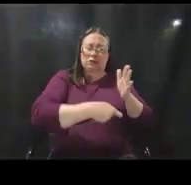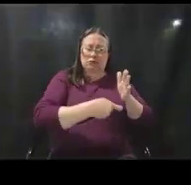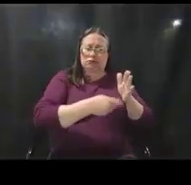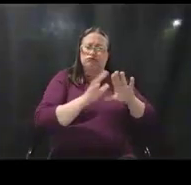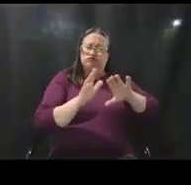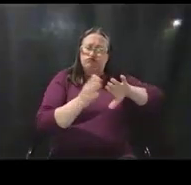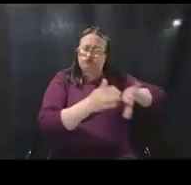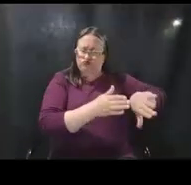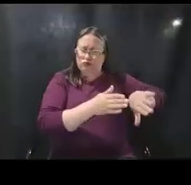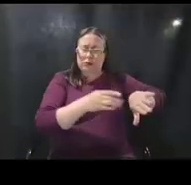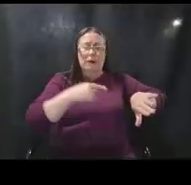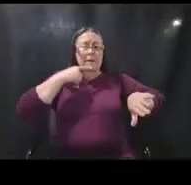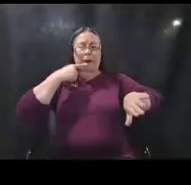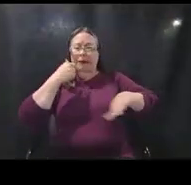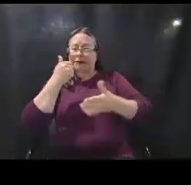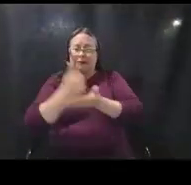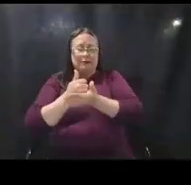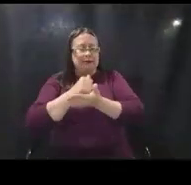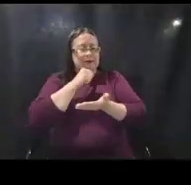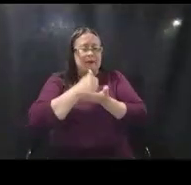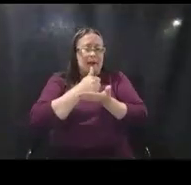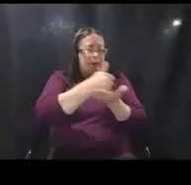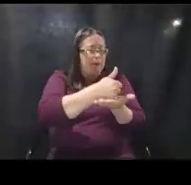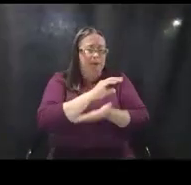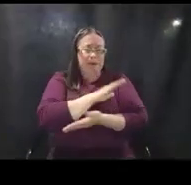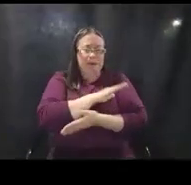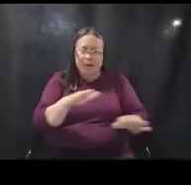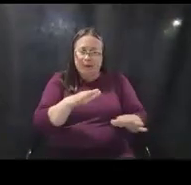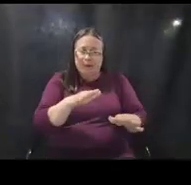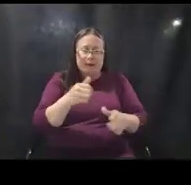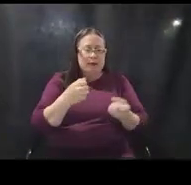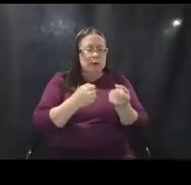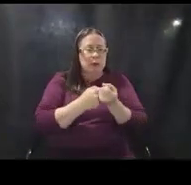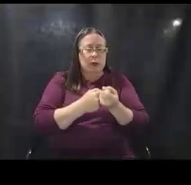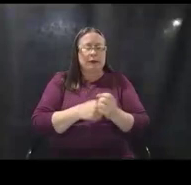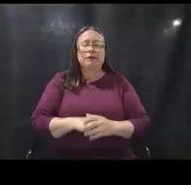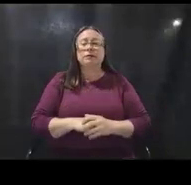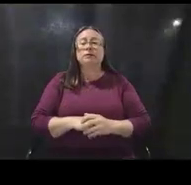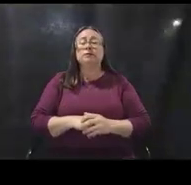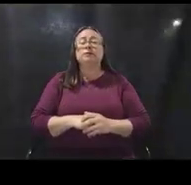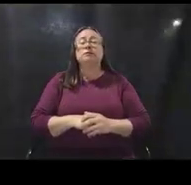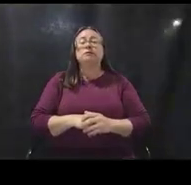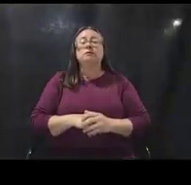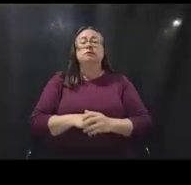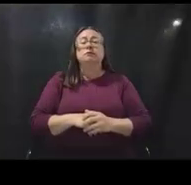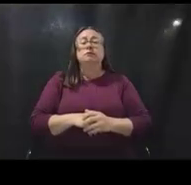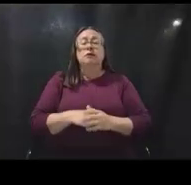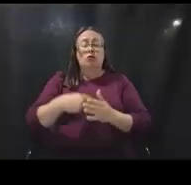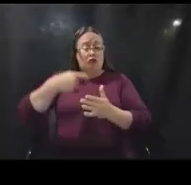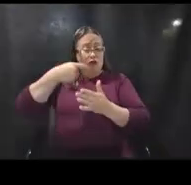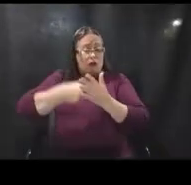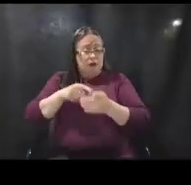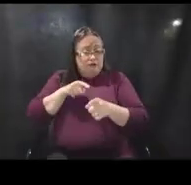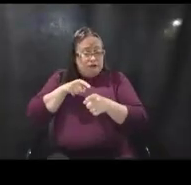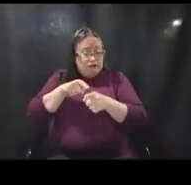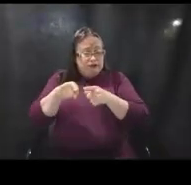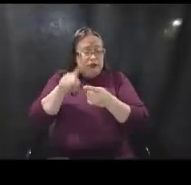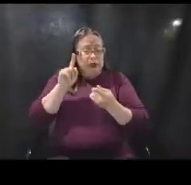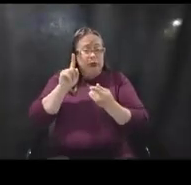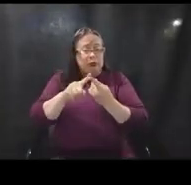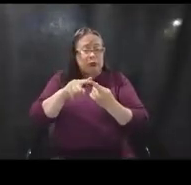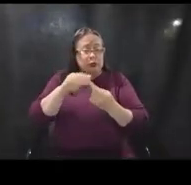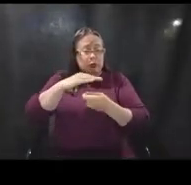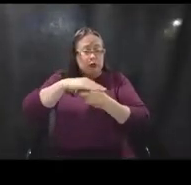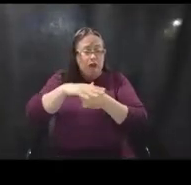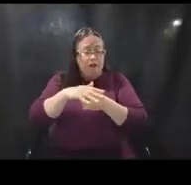so public assistance would not be eligible to provide support for that. Uh, however, uh, costs specific to COVID